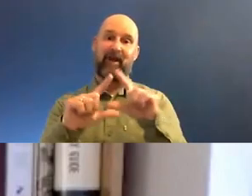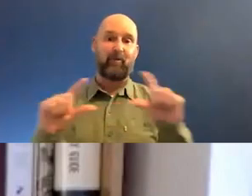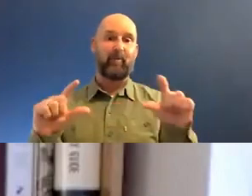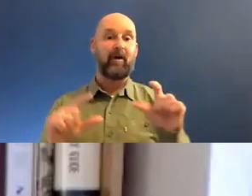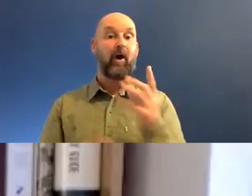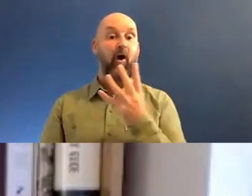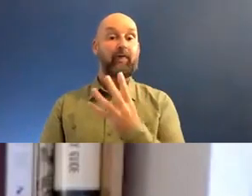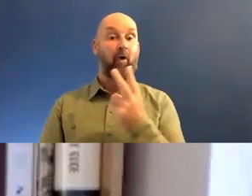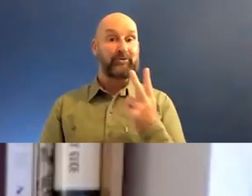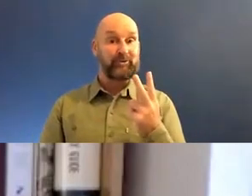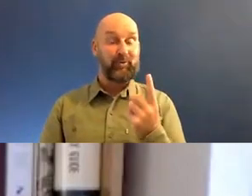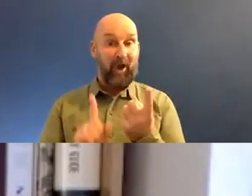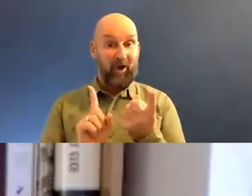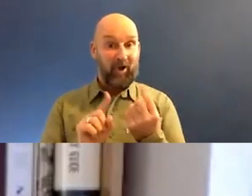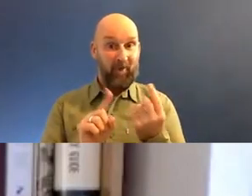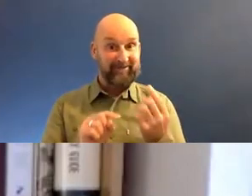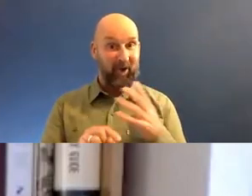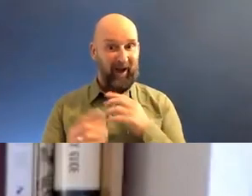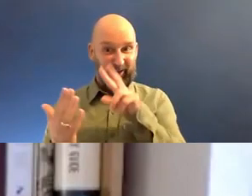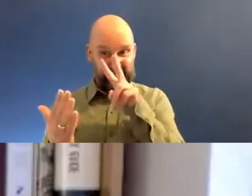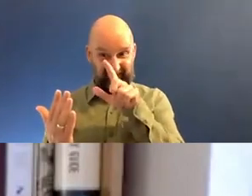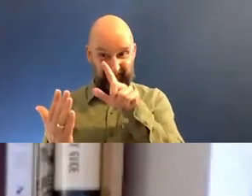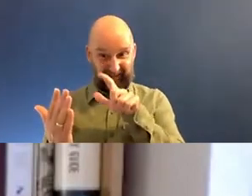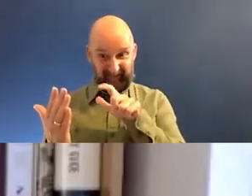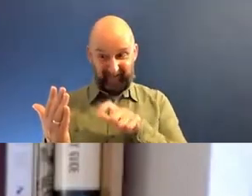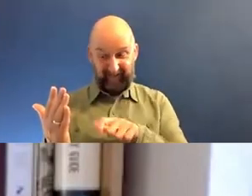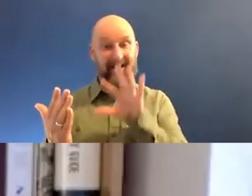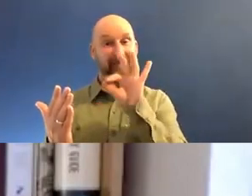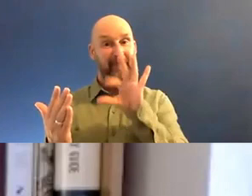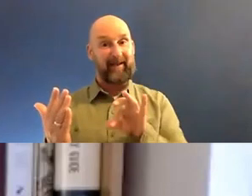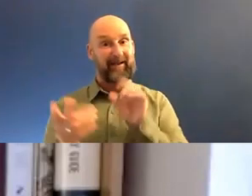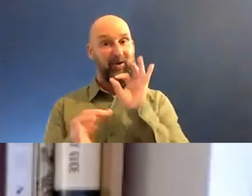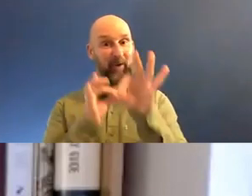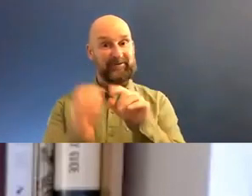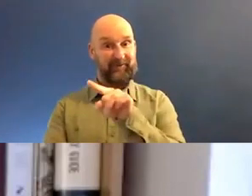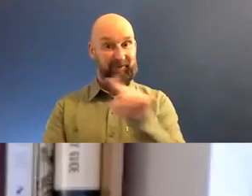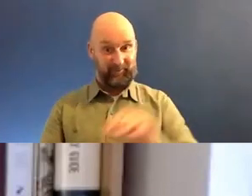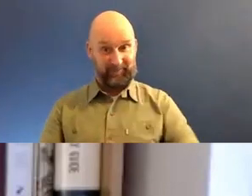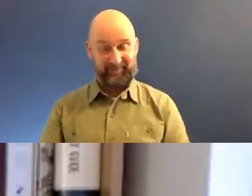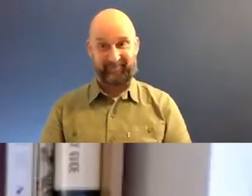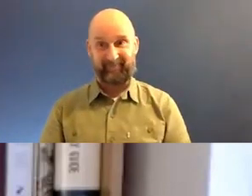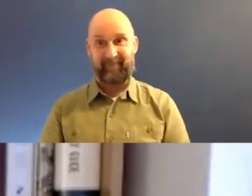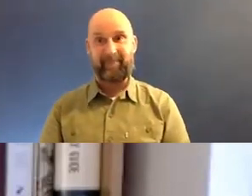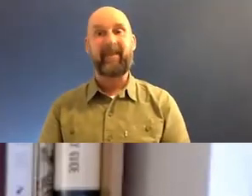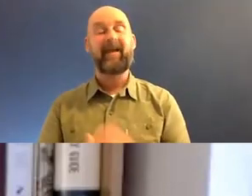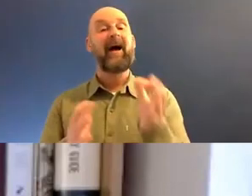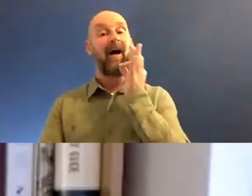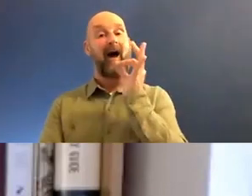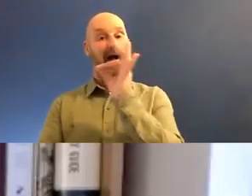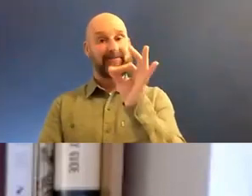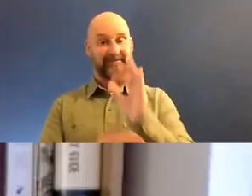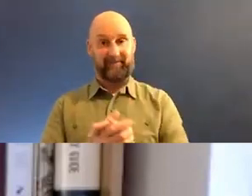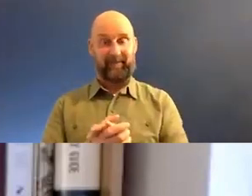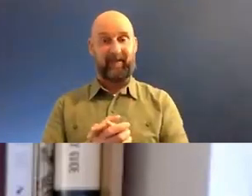42 comments already. So I'll be scrolling through that shortly to pick out some questions for everyone. But let me start by asking a question